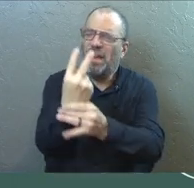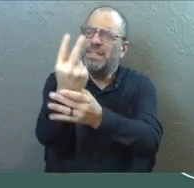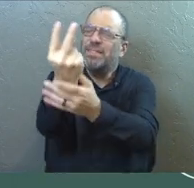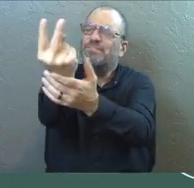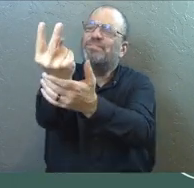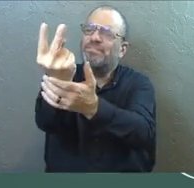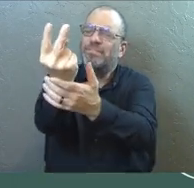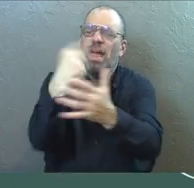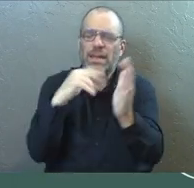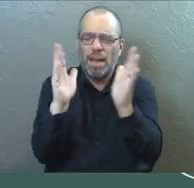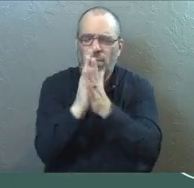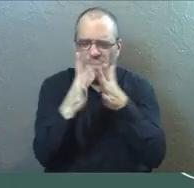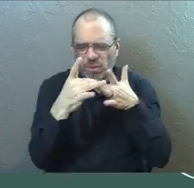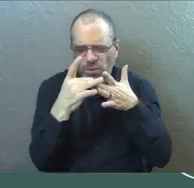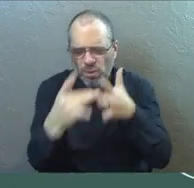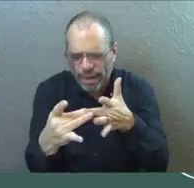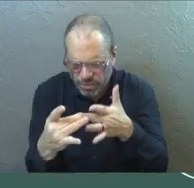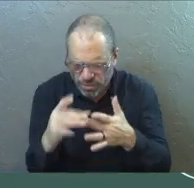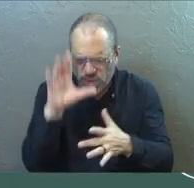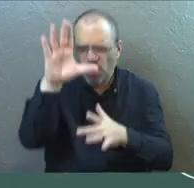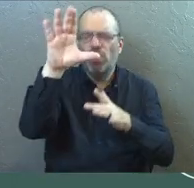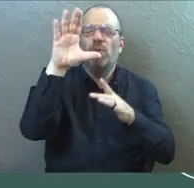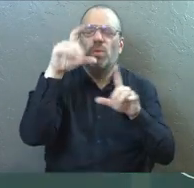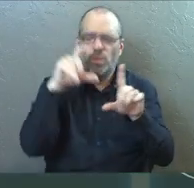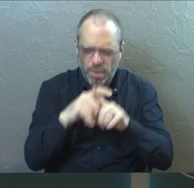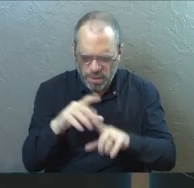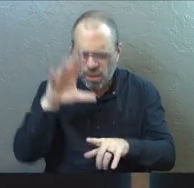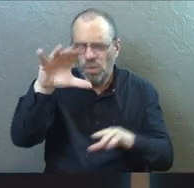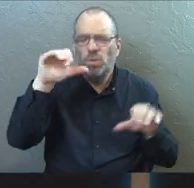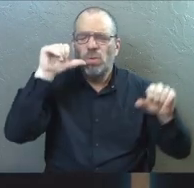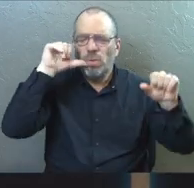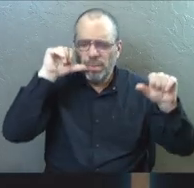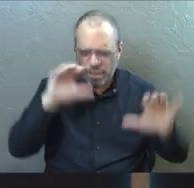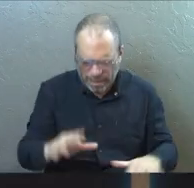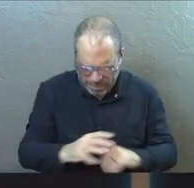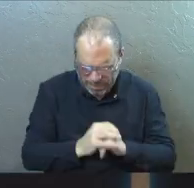And Lord, I pray for your direction. I pray for your word. I pray for your blessing.